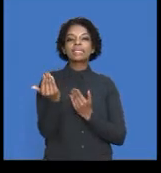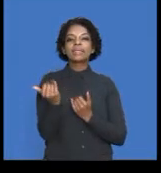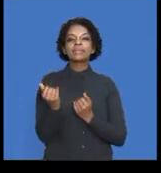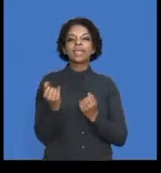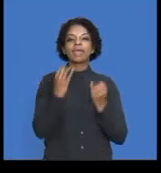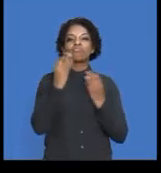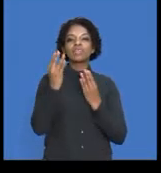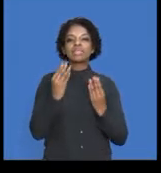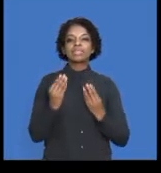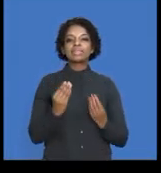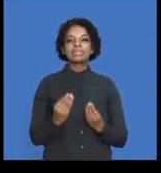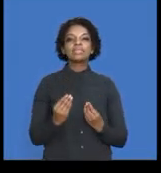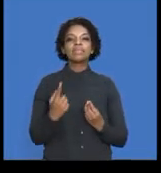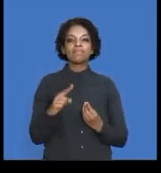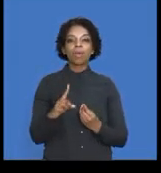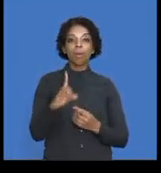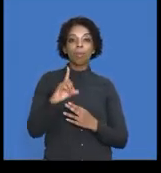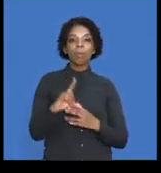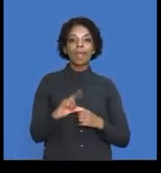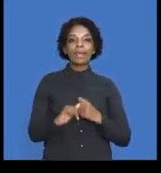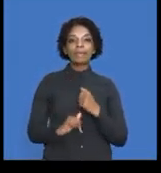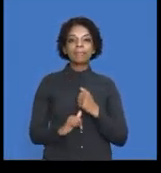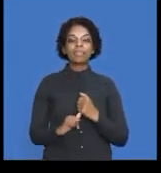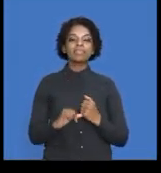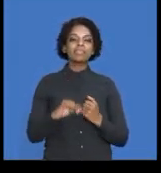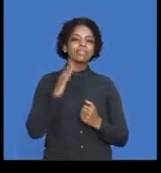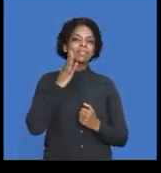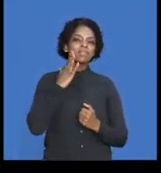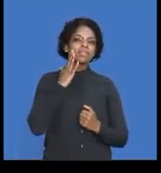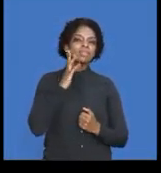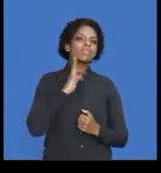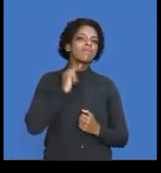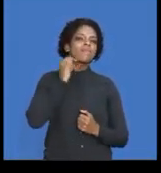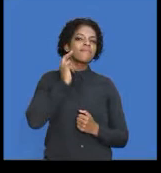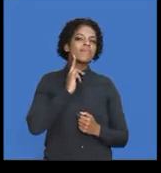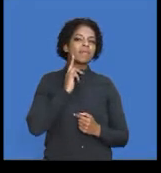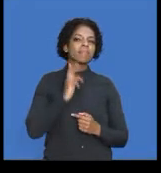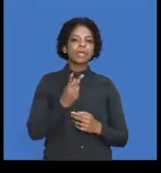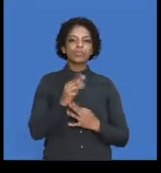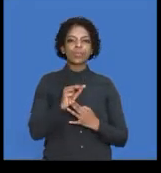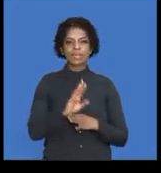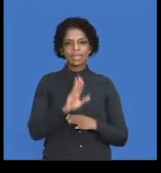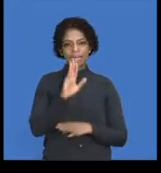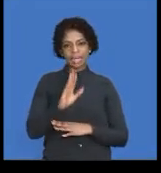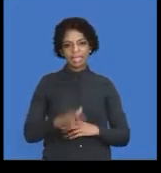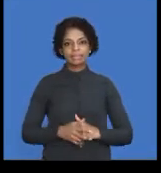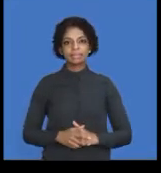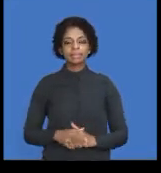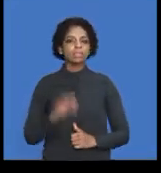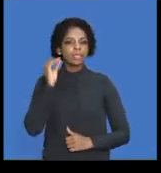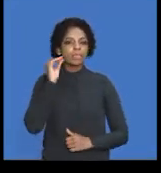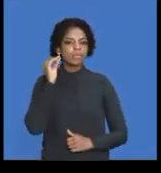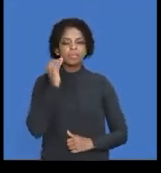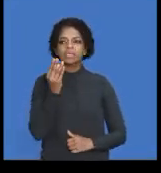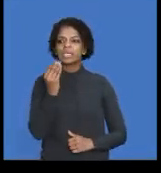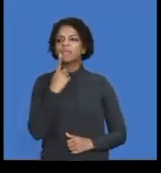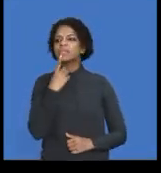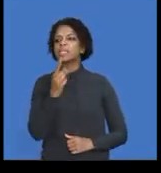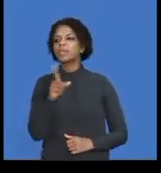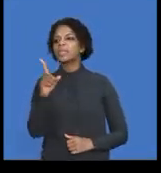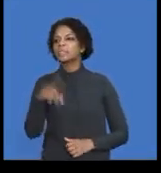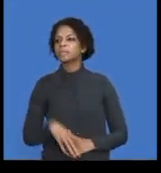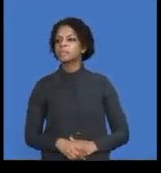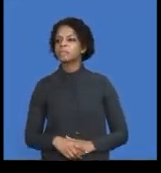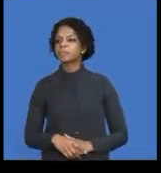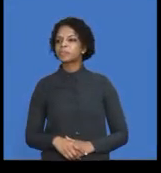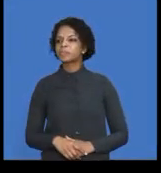debtors for what month? For November 2019. Now, what information do we have? We are told